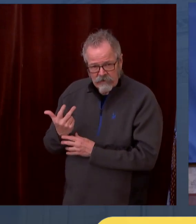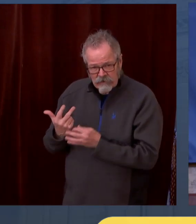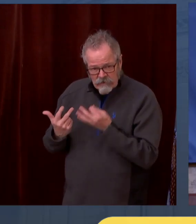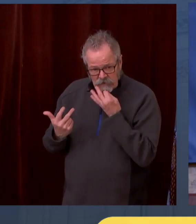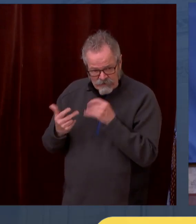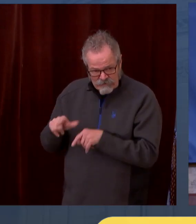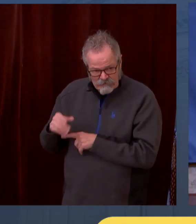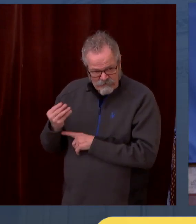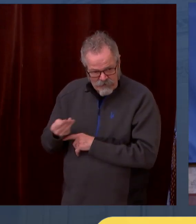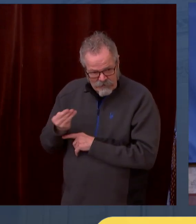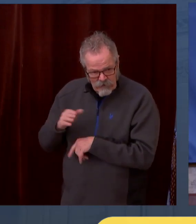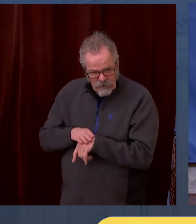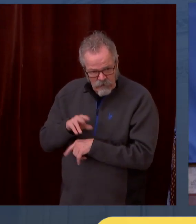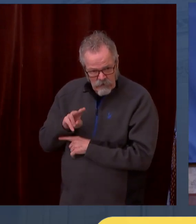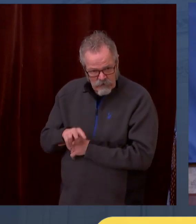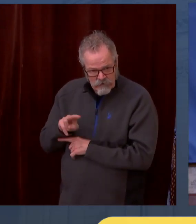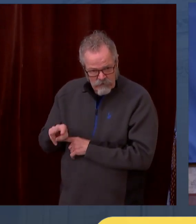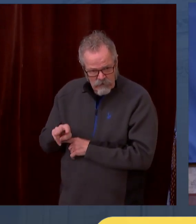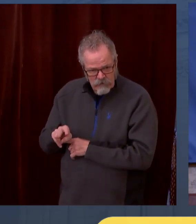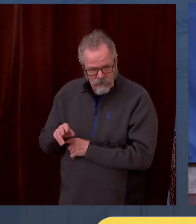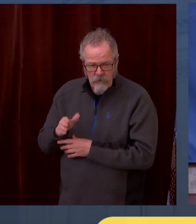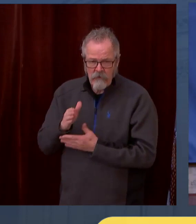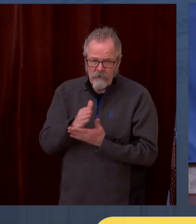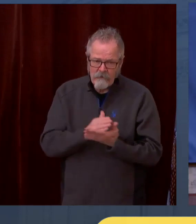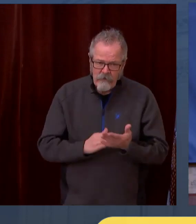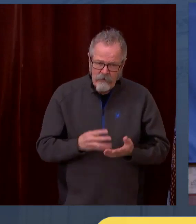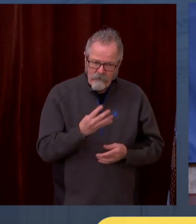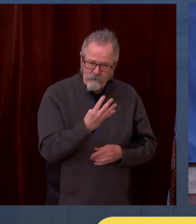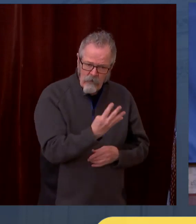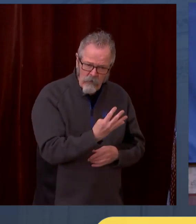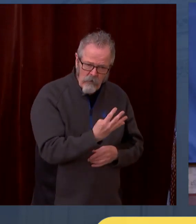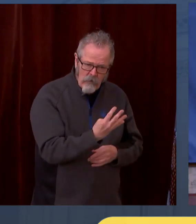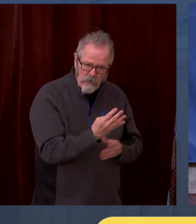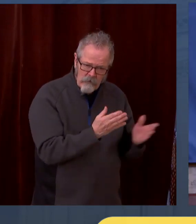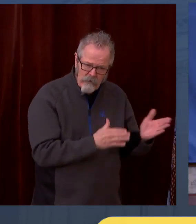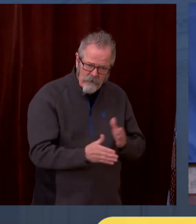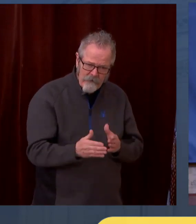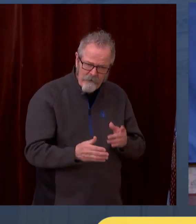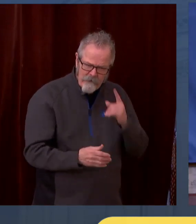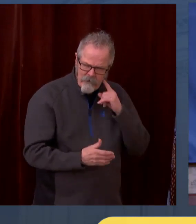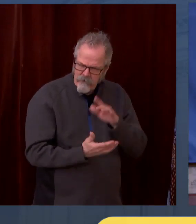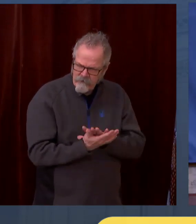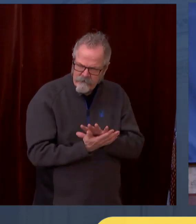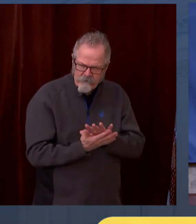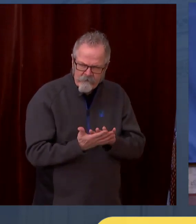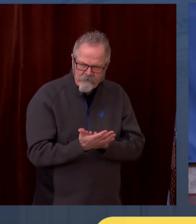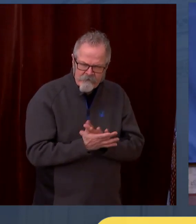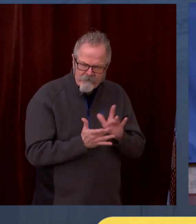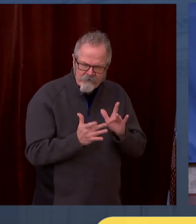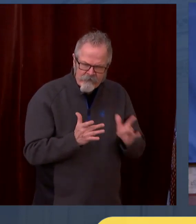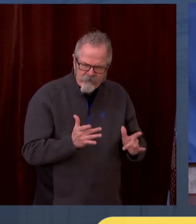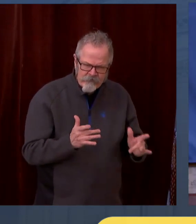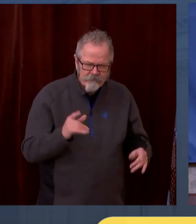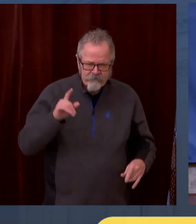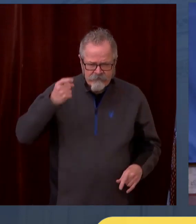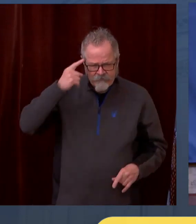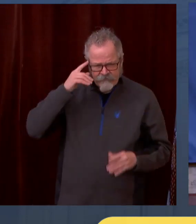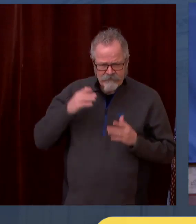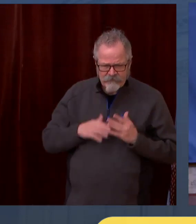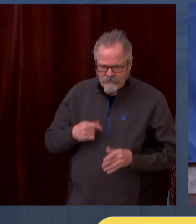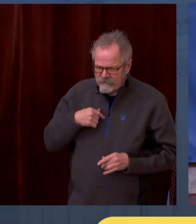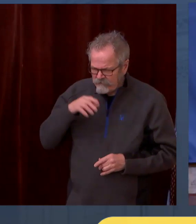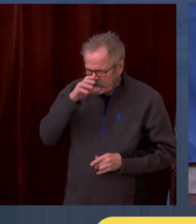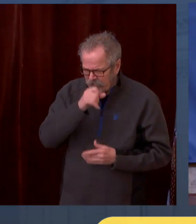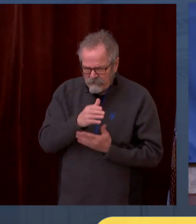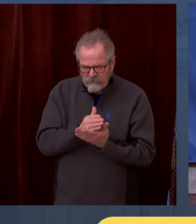I'm not sure I heard your whole question. I think you're asking about phase four. We've not announced or made decisions about particular decisions. We just